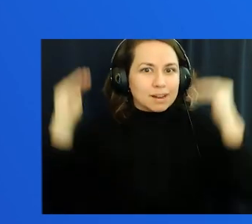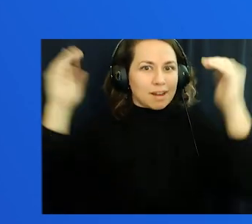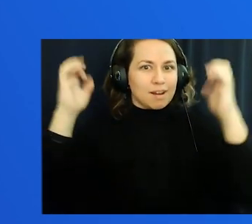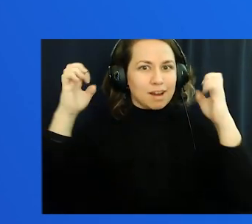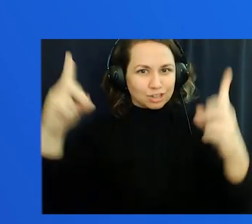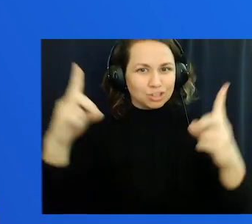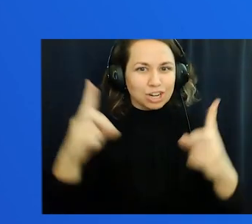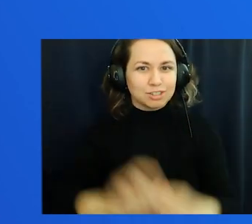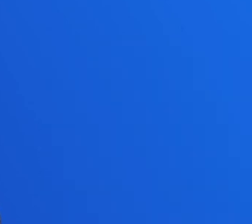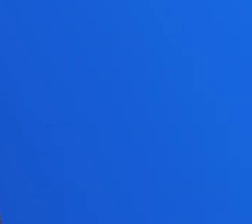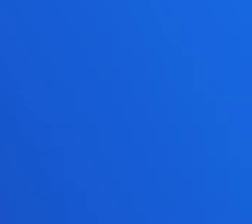a higher education.